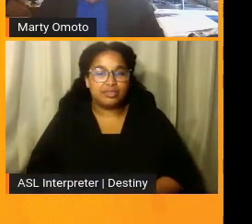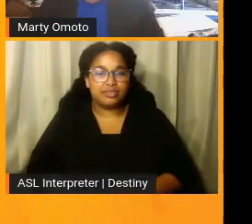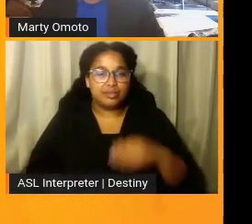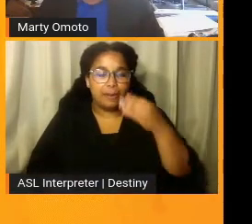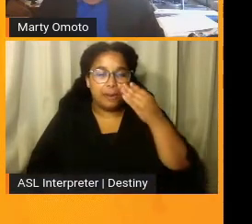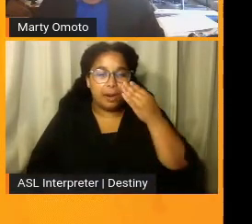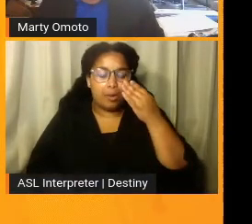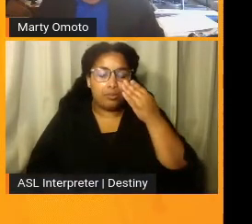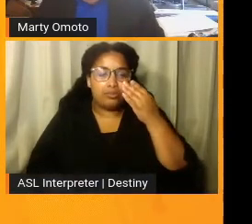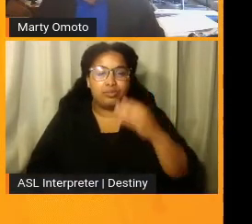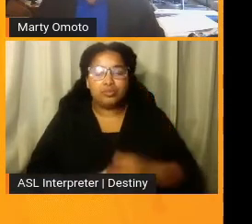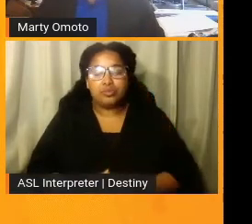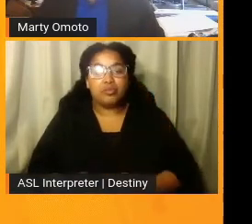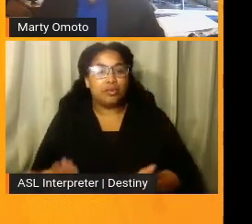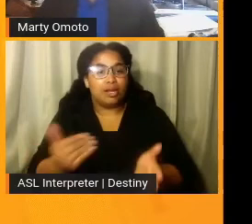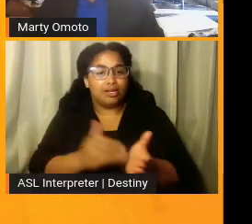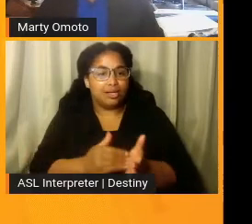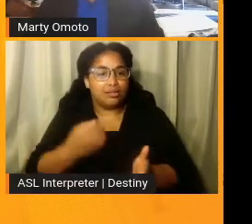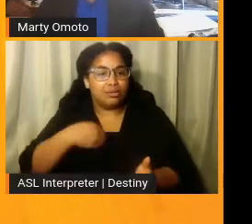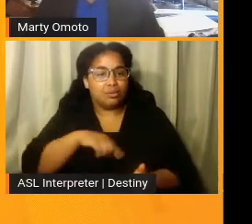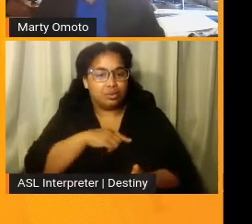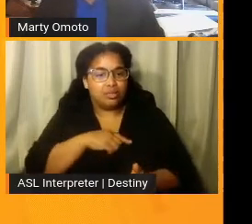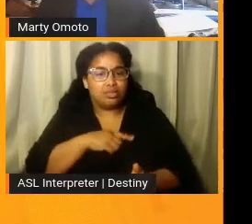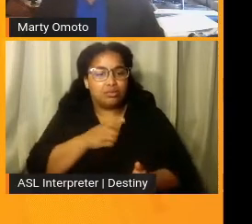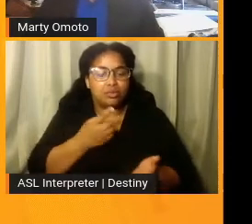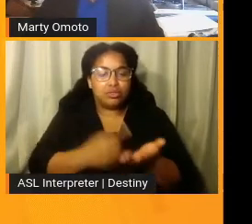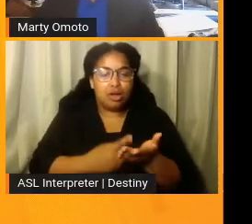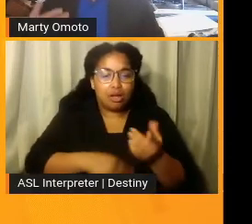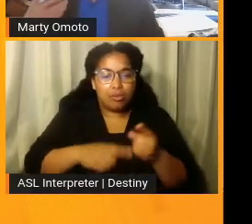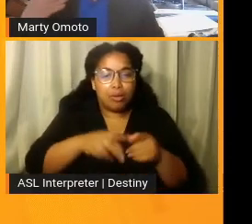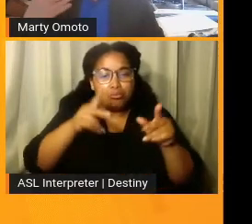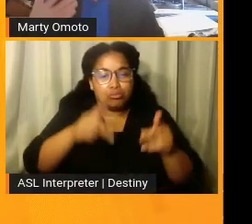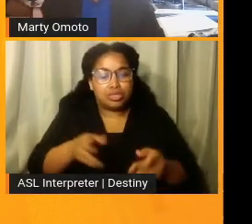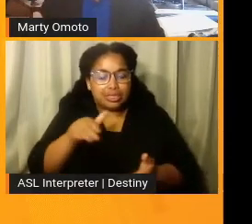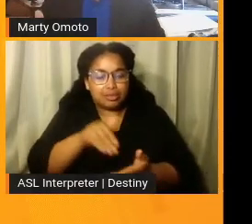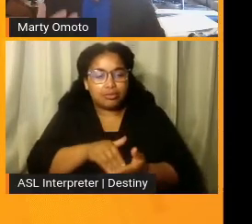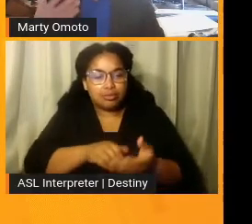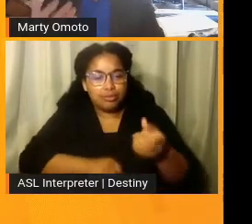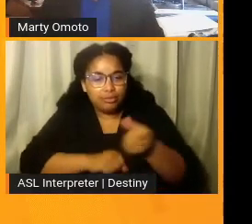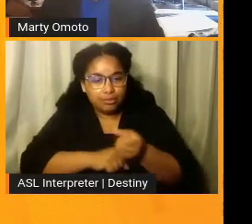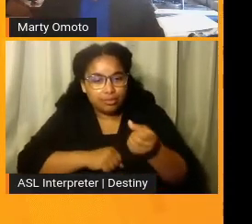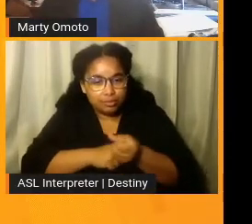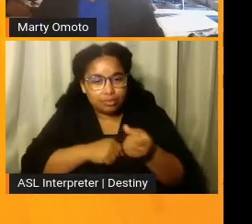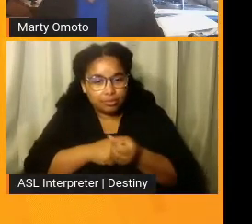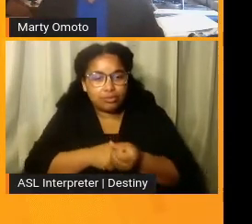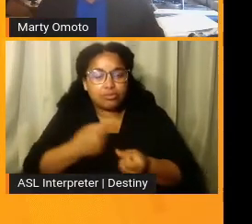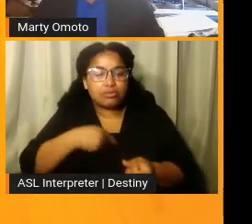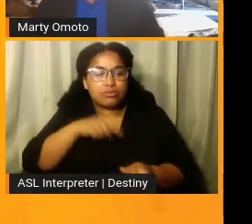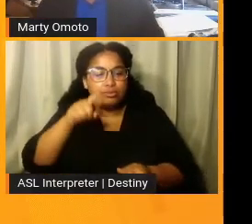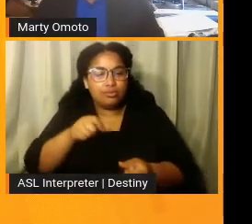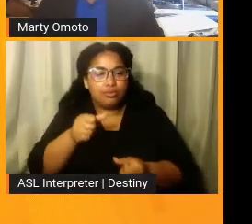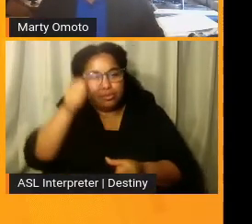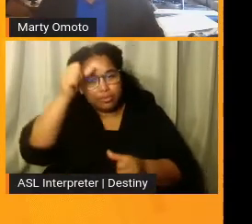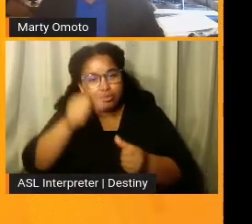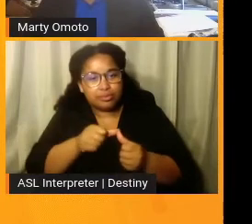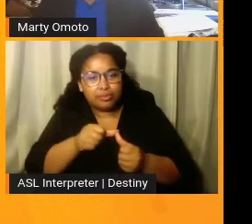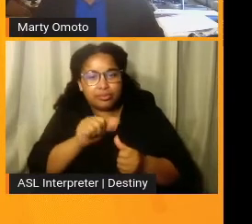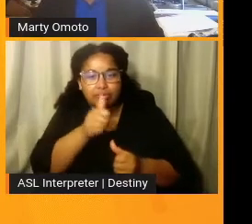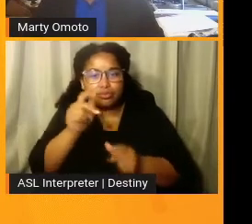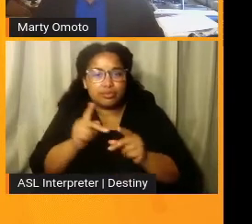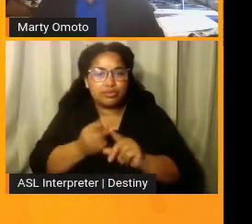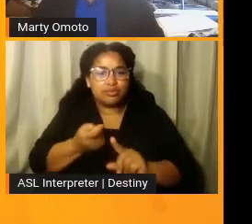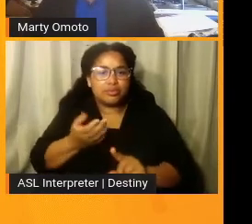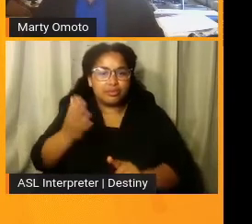And again, need to be, as we talk about person centered advocacy, we need to remember the others from our past,